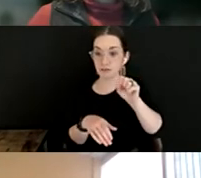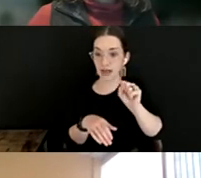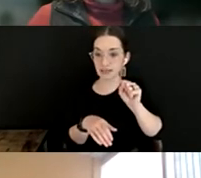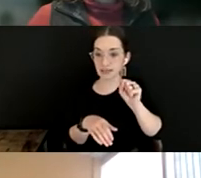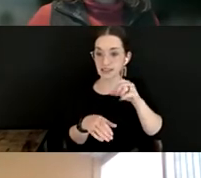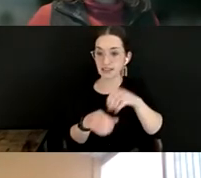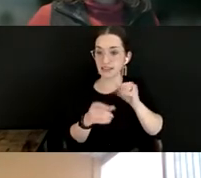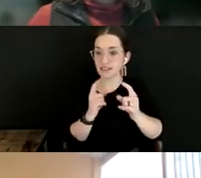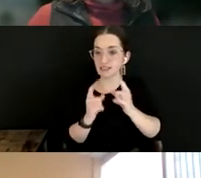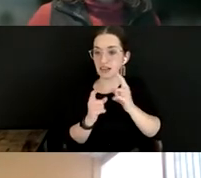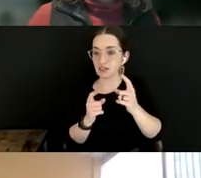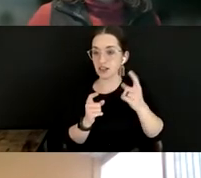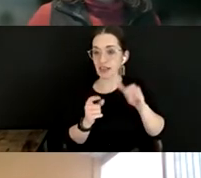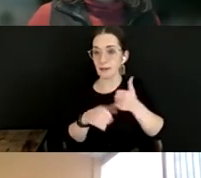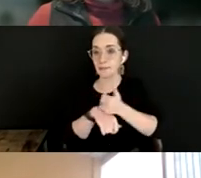for demanding better wages.